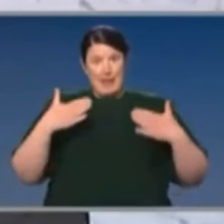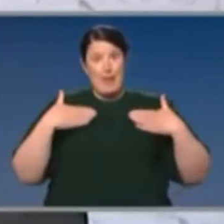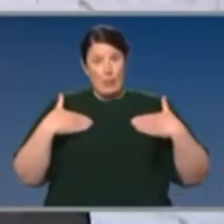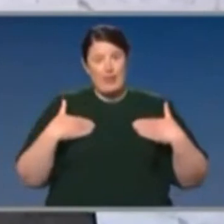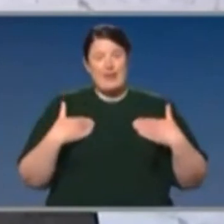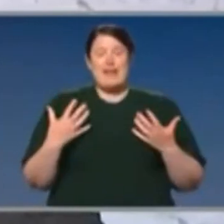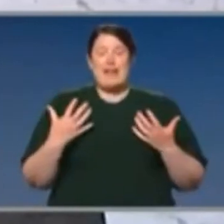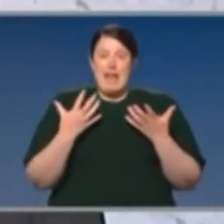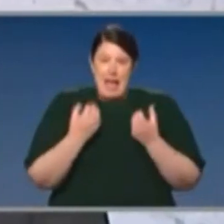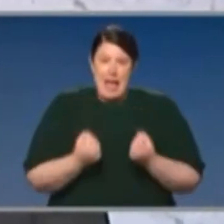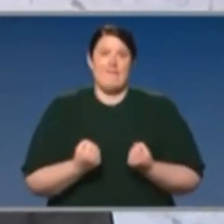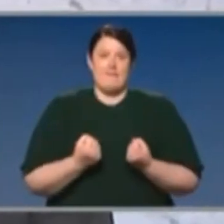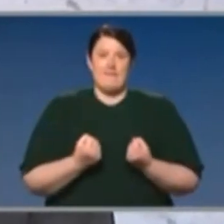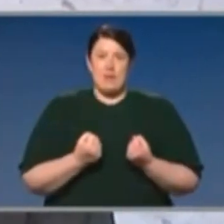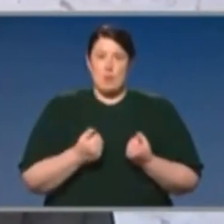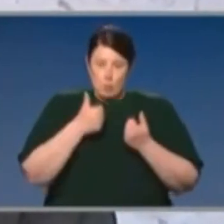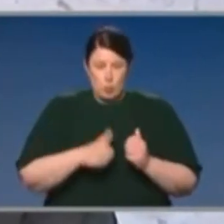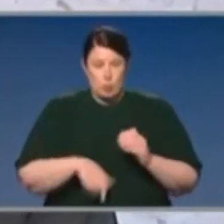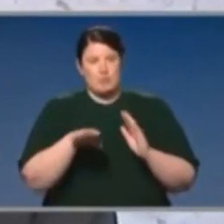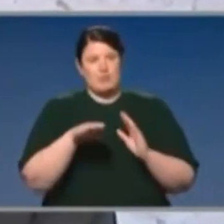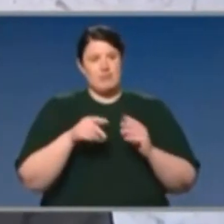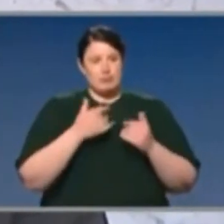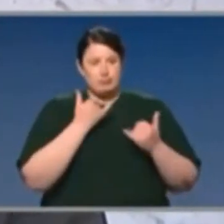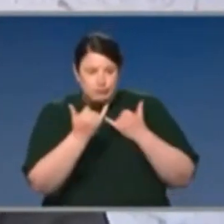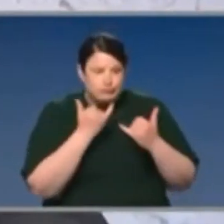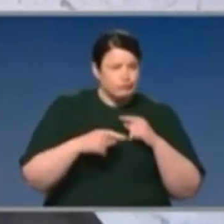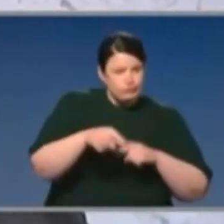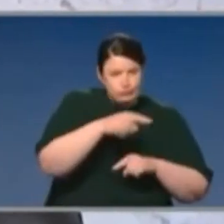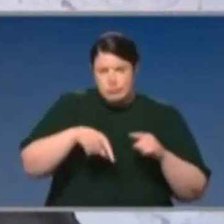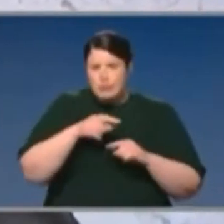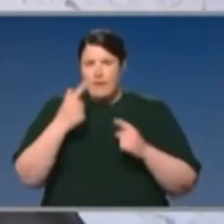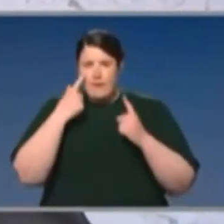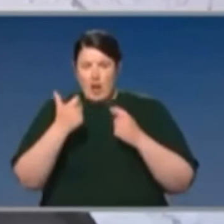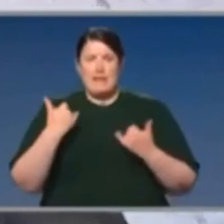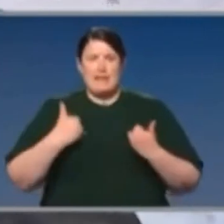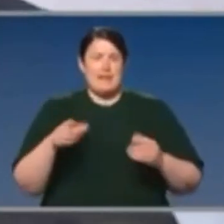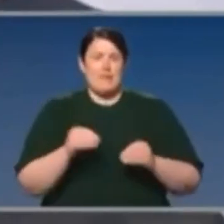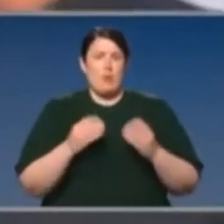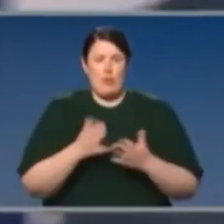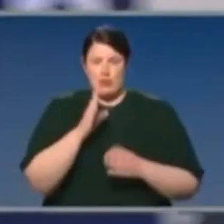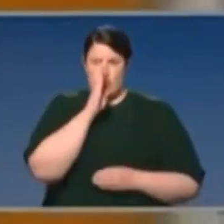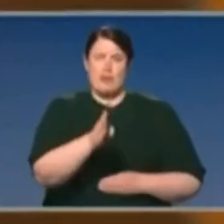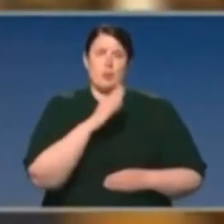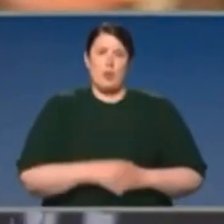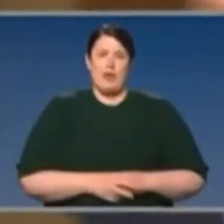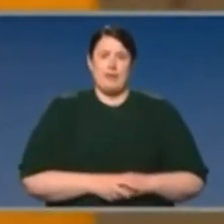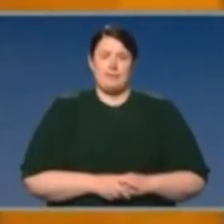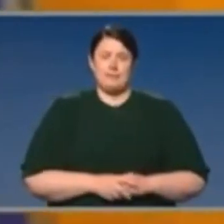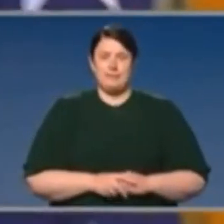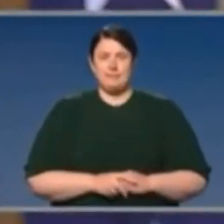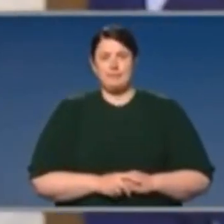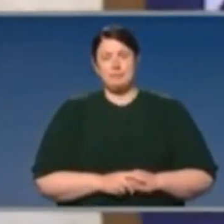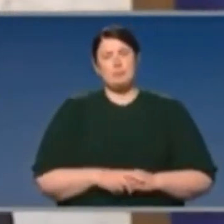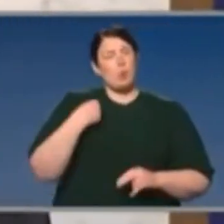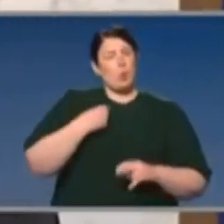is to have the protection of an integrated and very effective tracing region. So just briefly, New